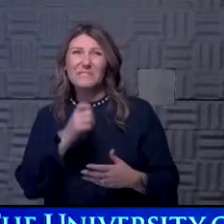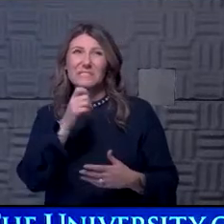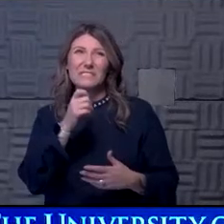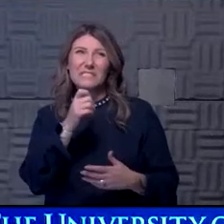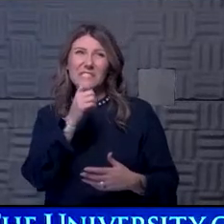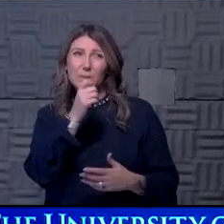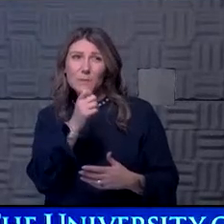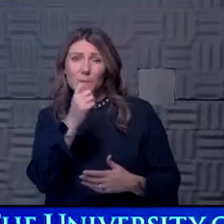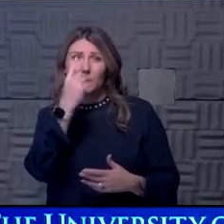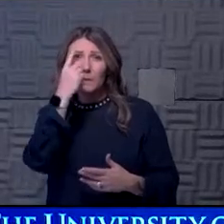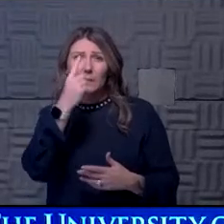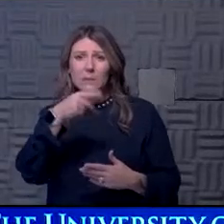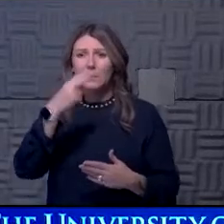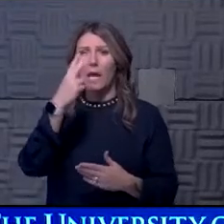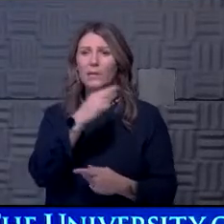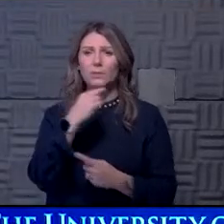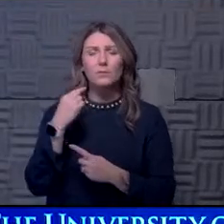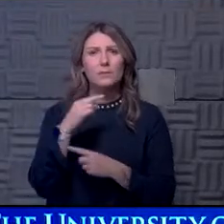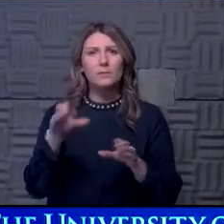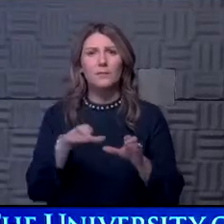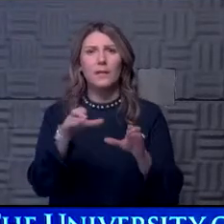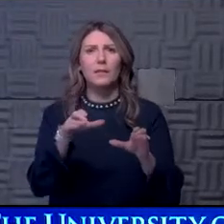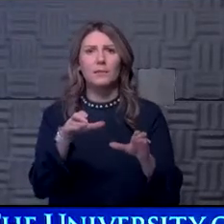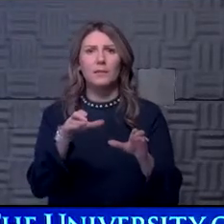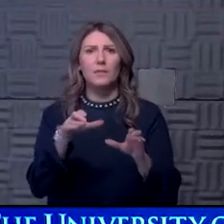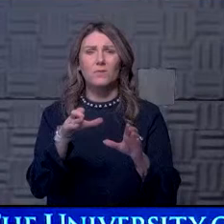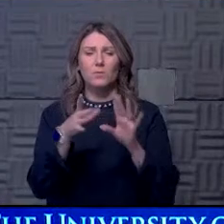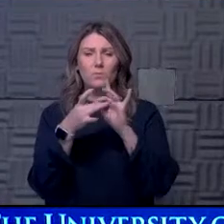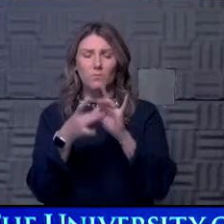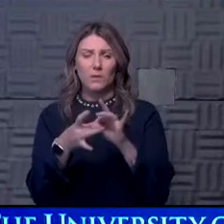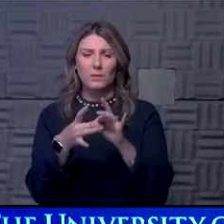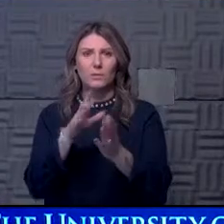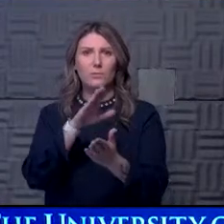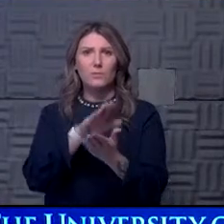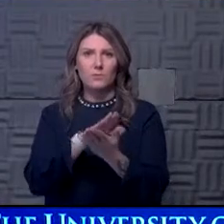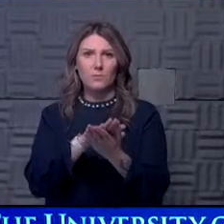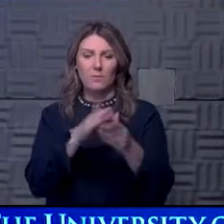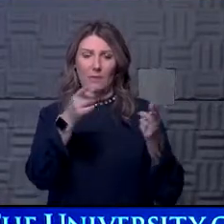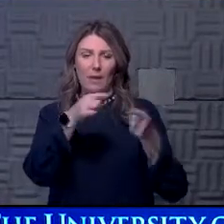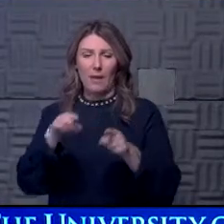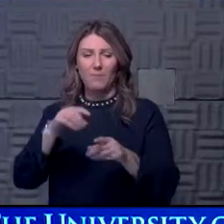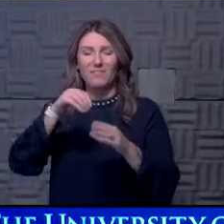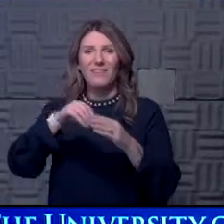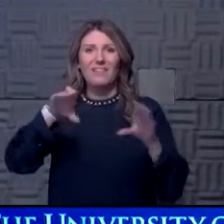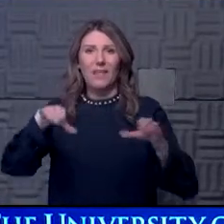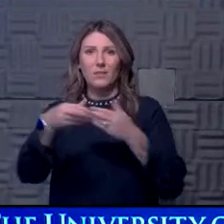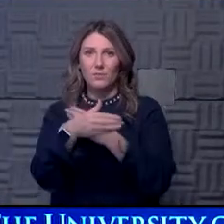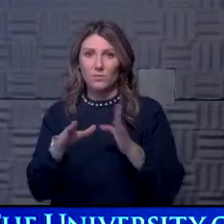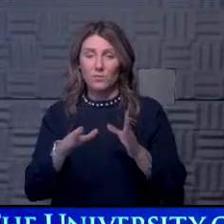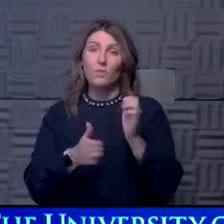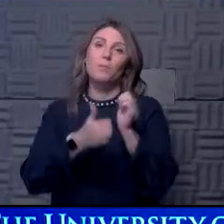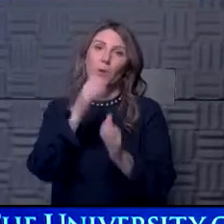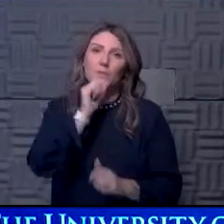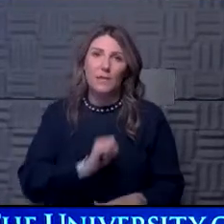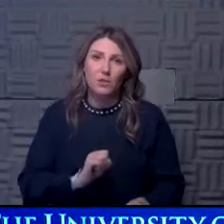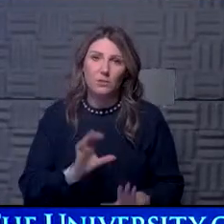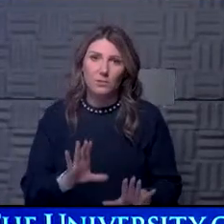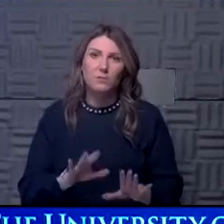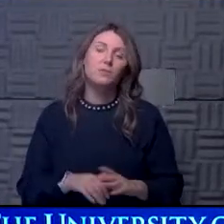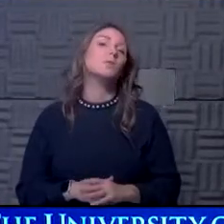our highest risk series of activities around returning to school occur in the classroom for most ages. Um,